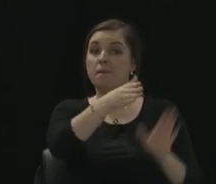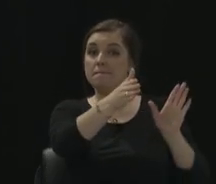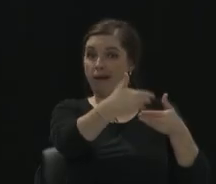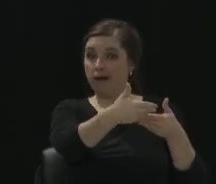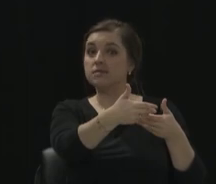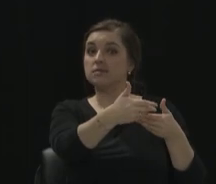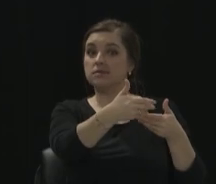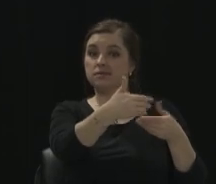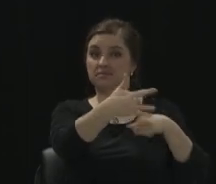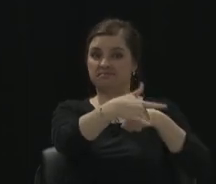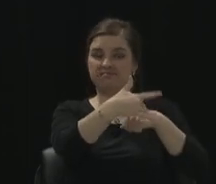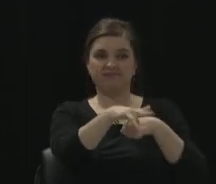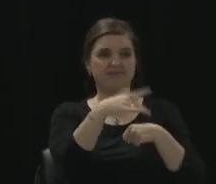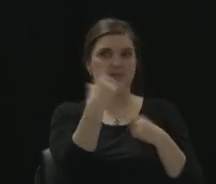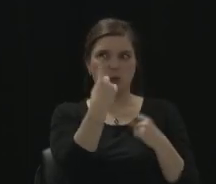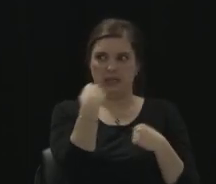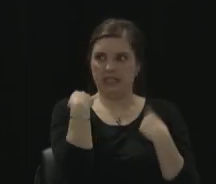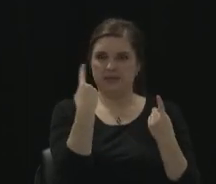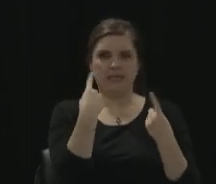been a big debate.